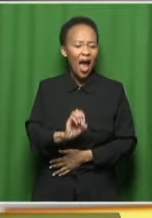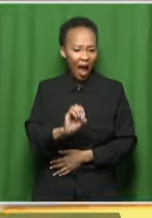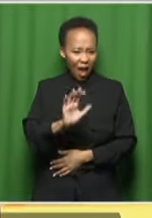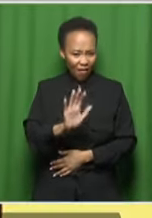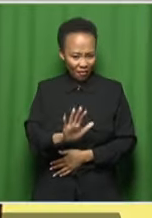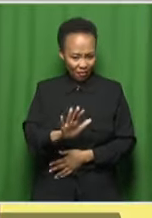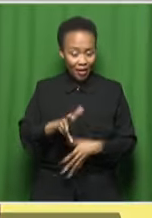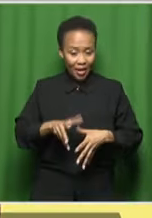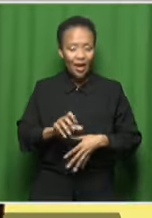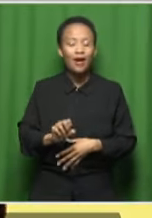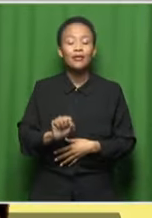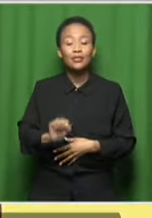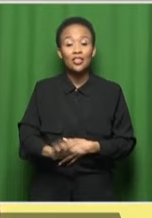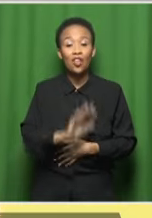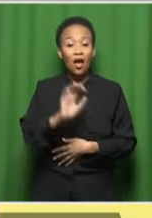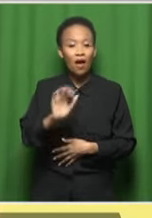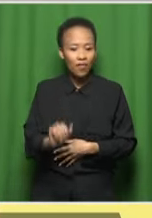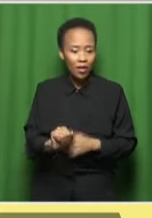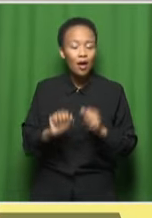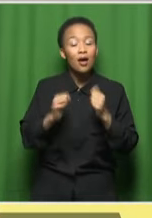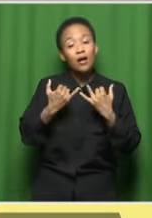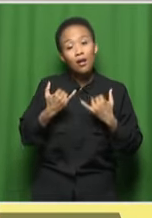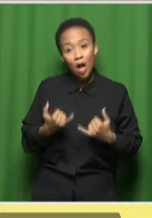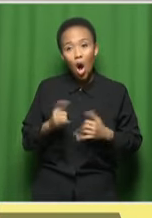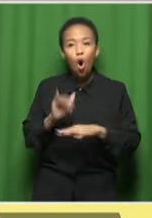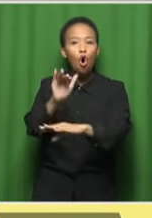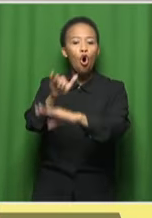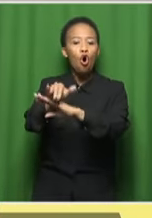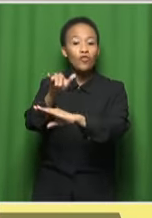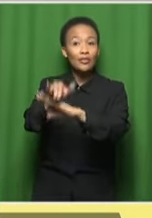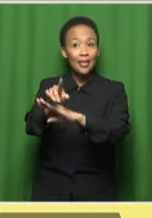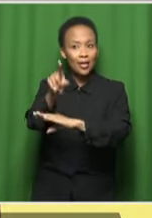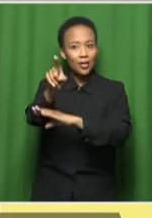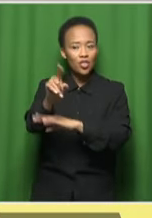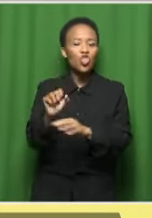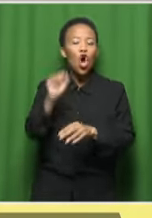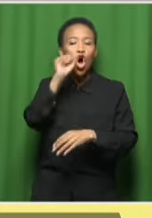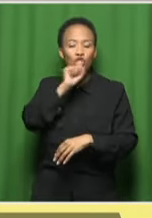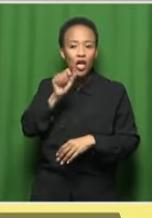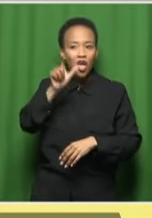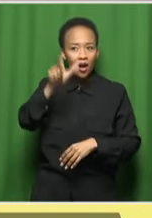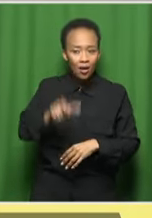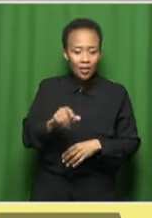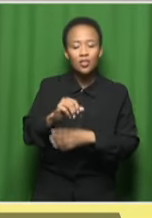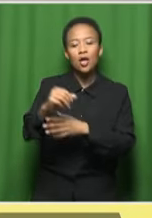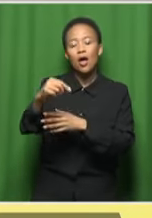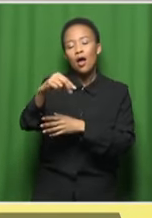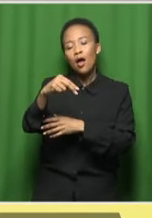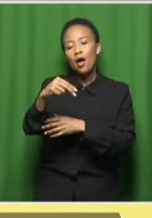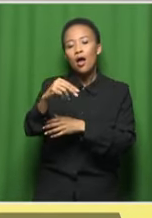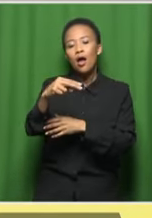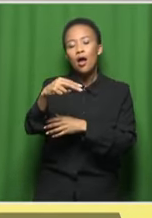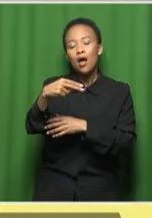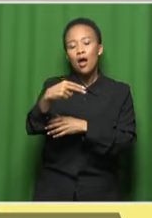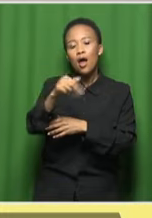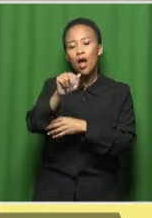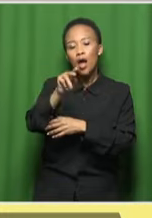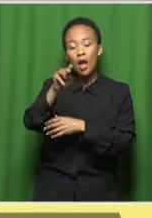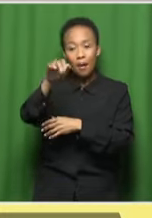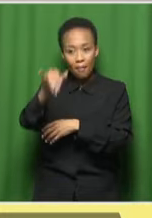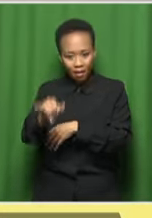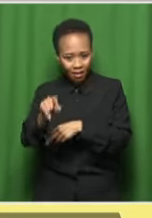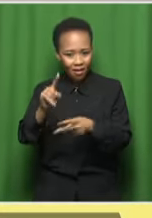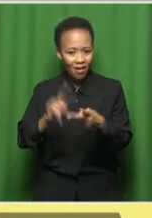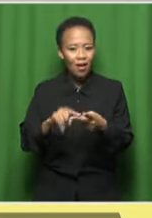So there are many artists overseas that we relate to, from your Herbie Hancocks to, I mean, I could go as deep as